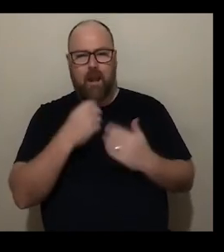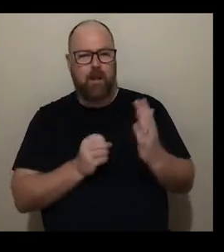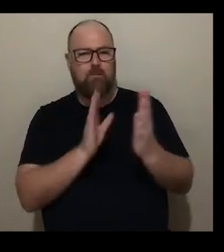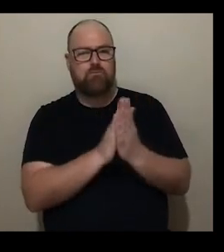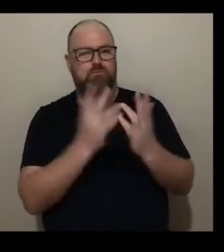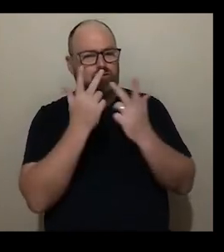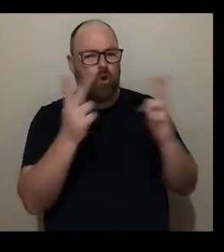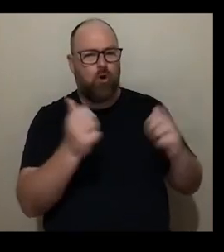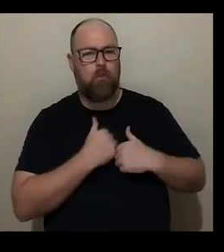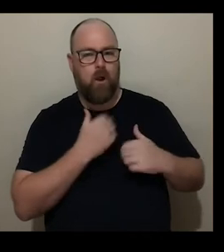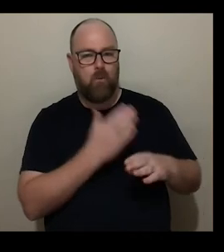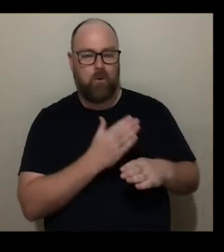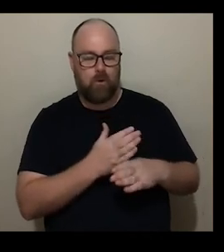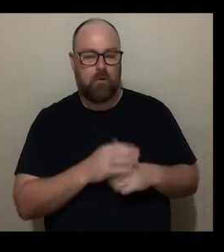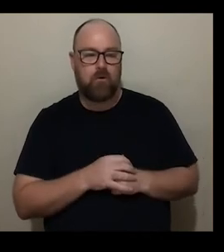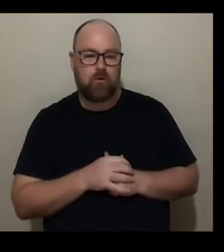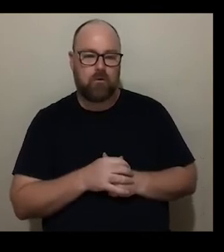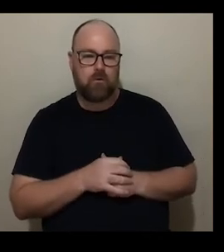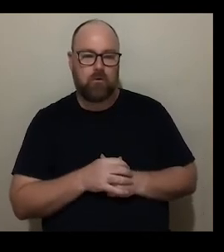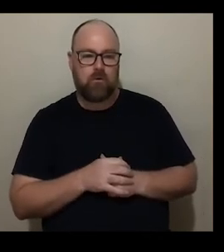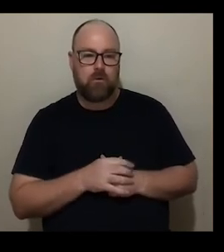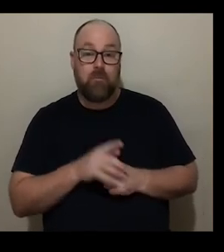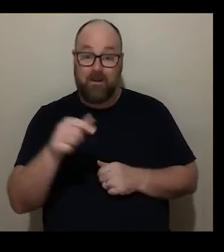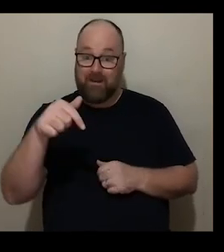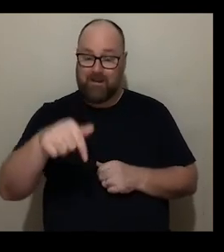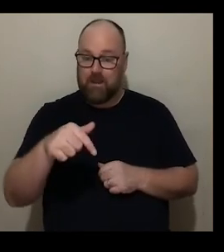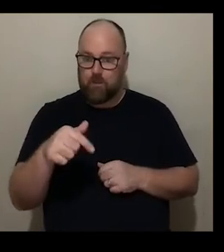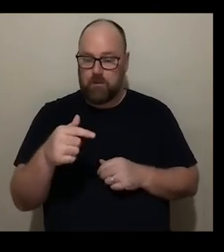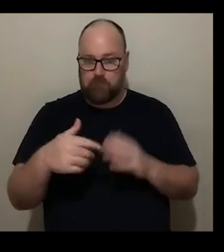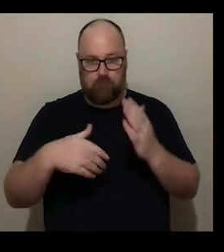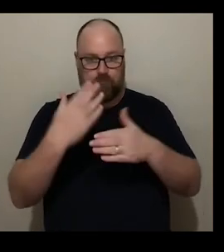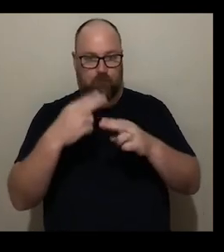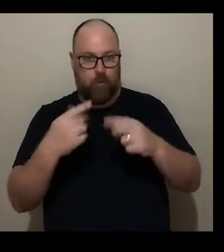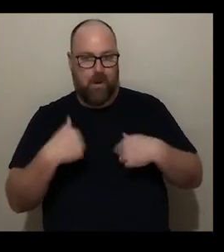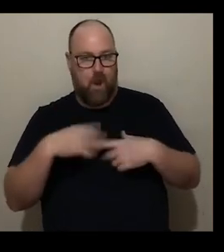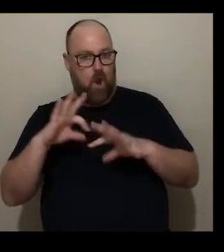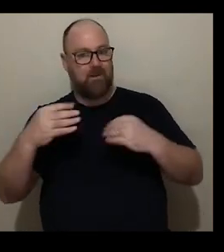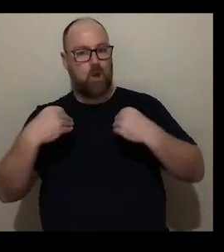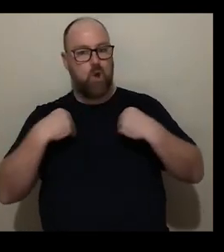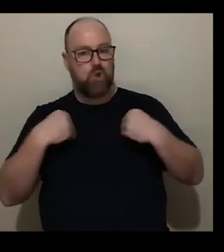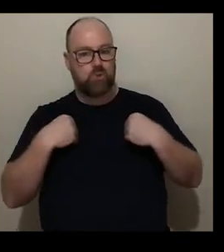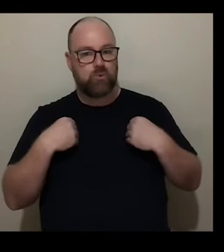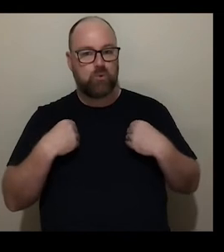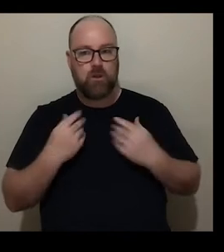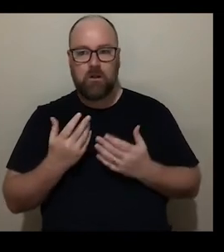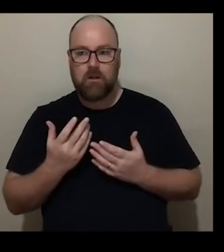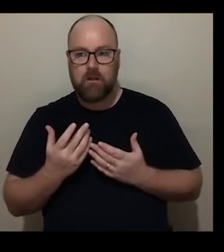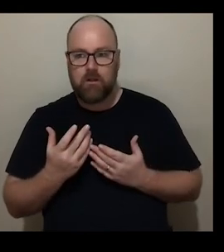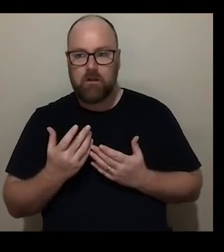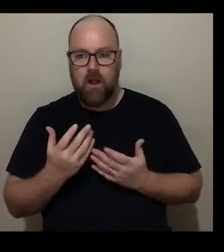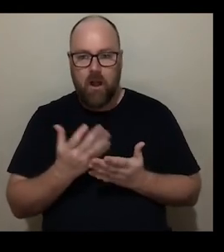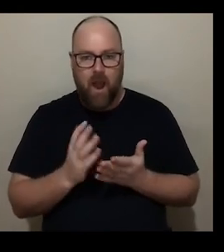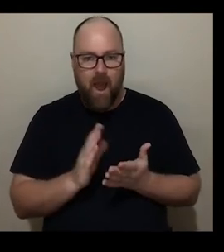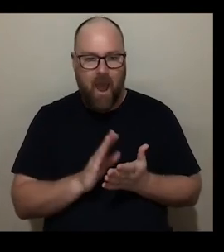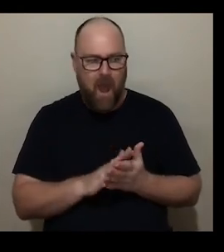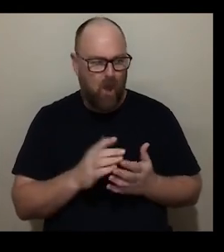from a commercial background this was something that was completely foreign to me is well how do you get an exhibition how do you